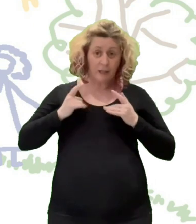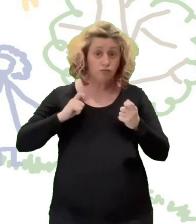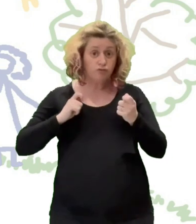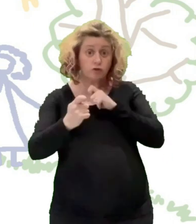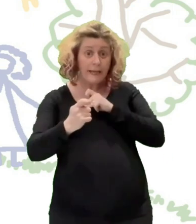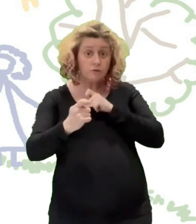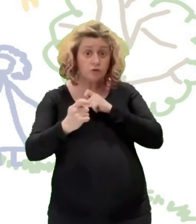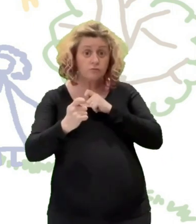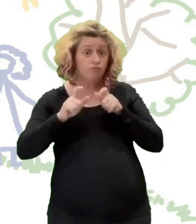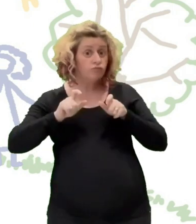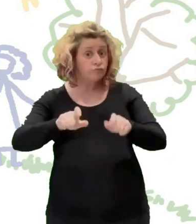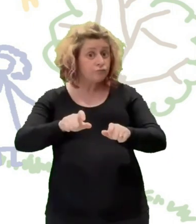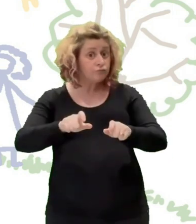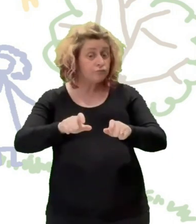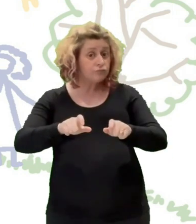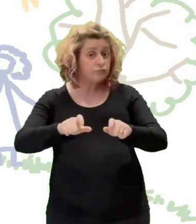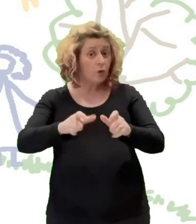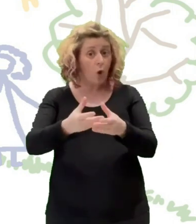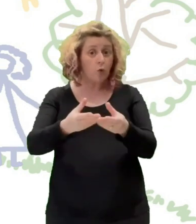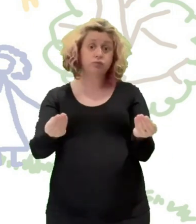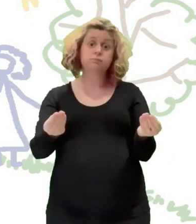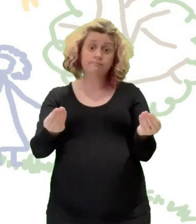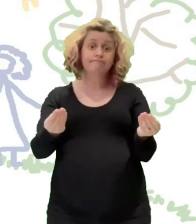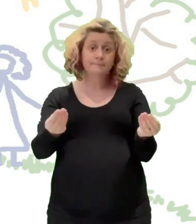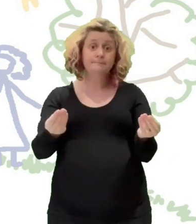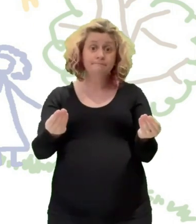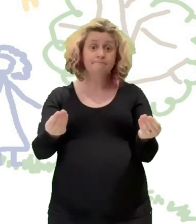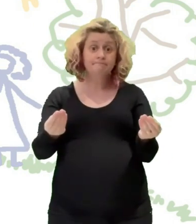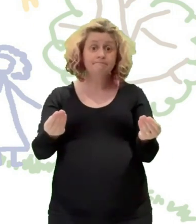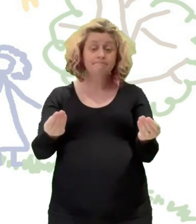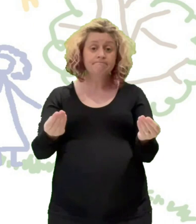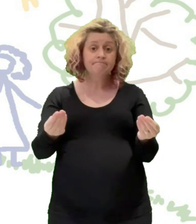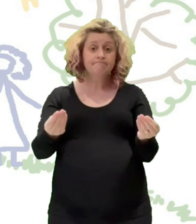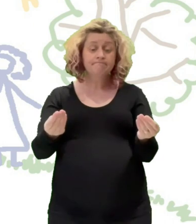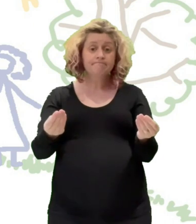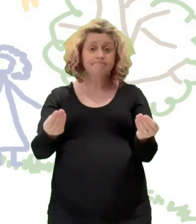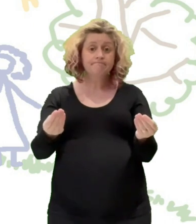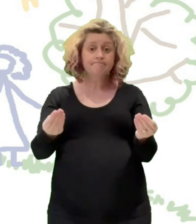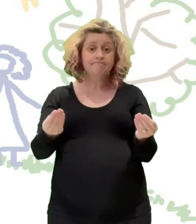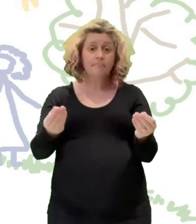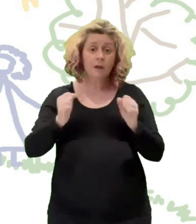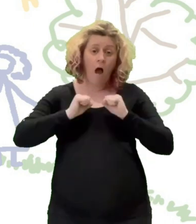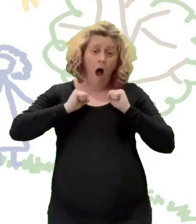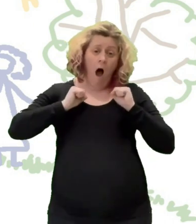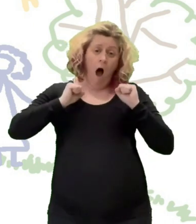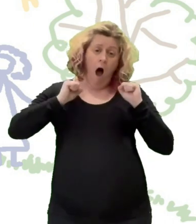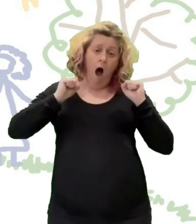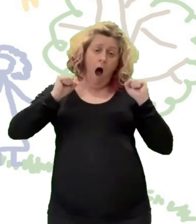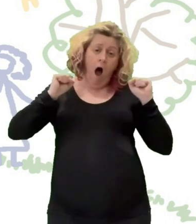change stay or even go away when I yawn